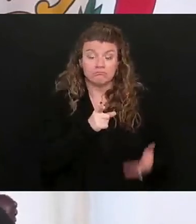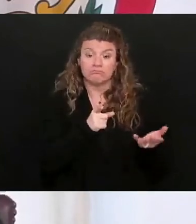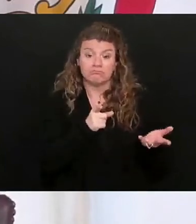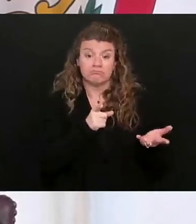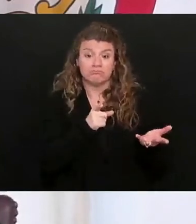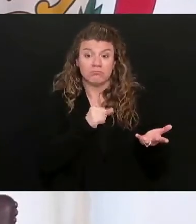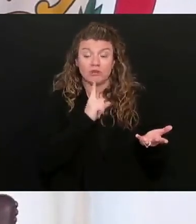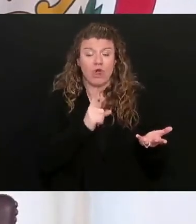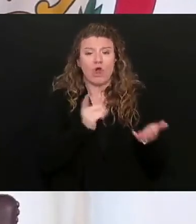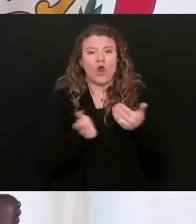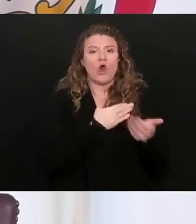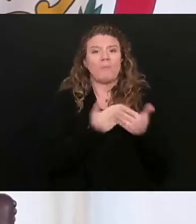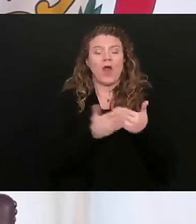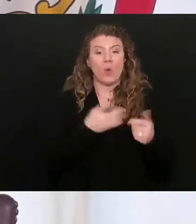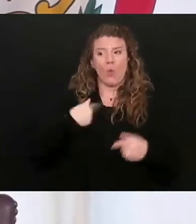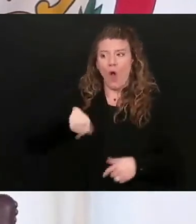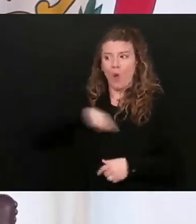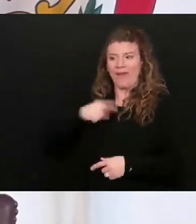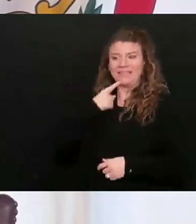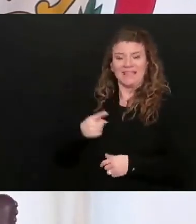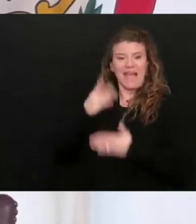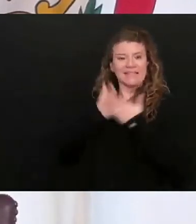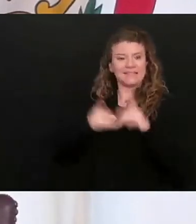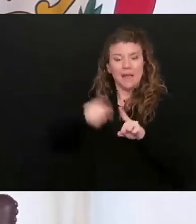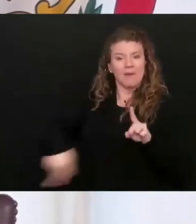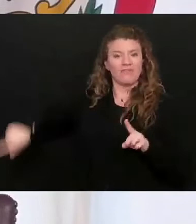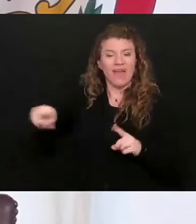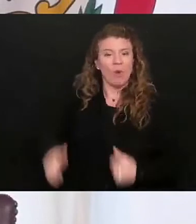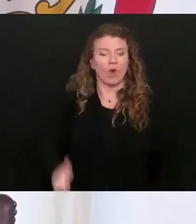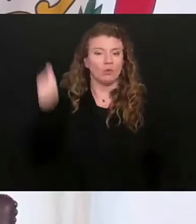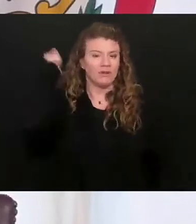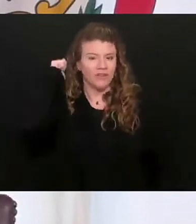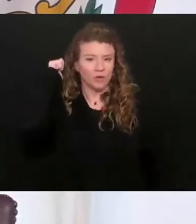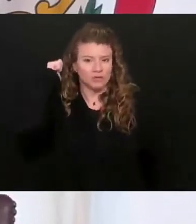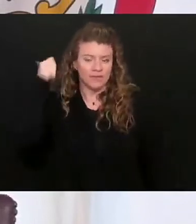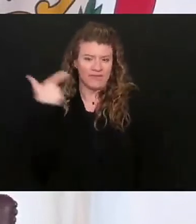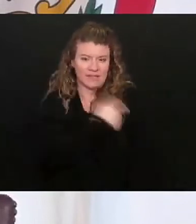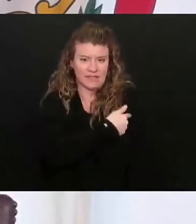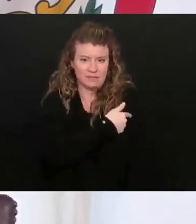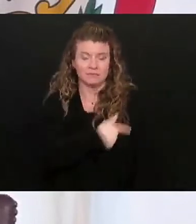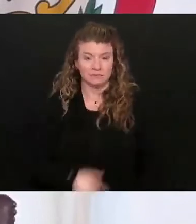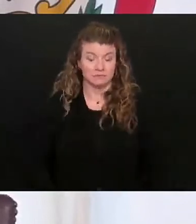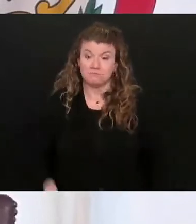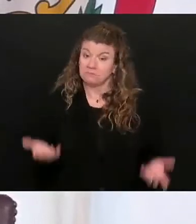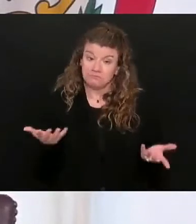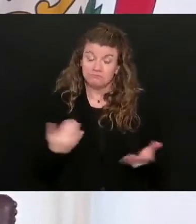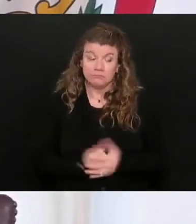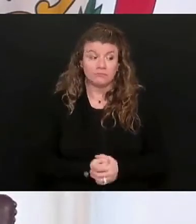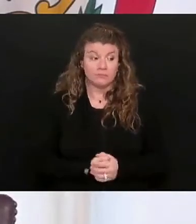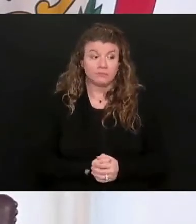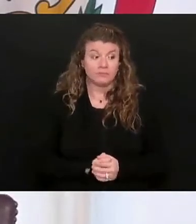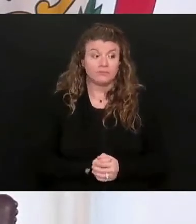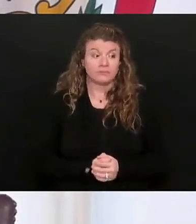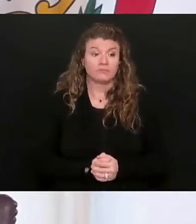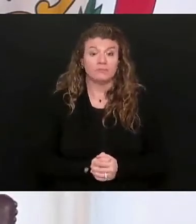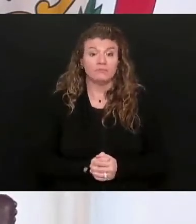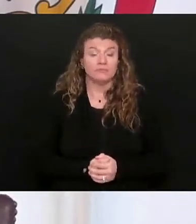no matter what we say, some of them are not going to take the vaccine. You know, we had,